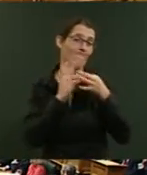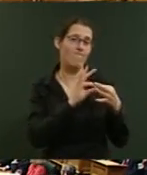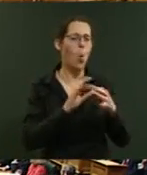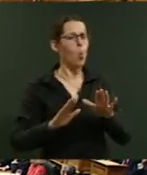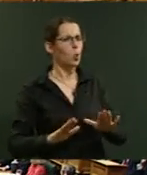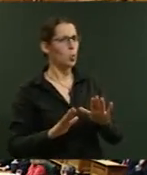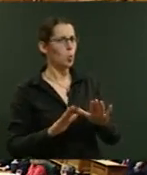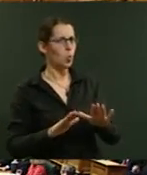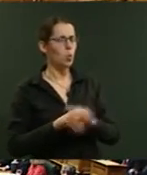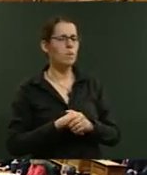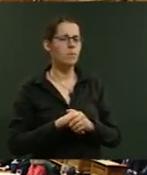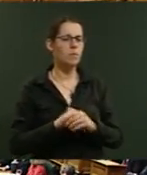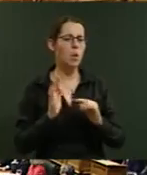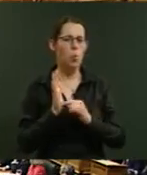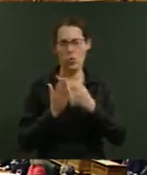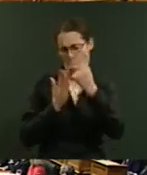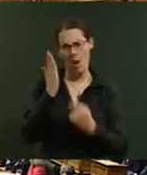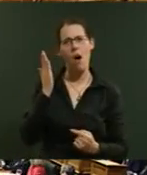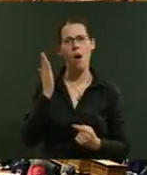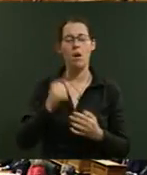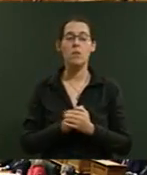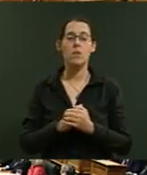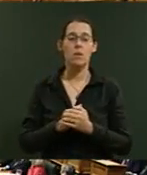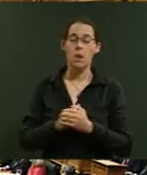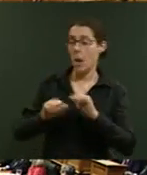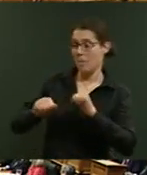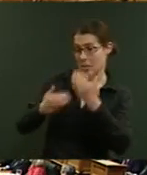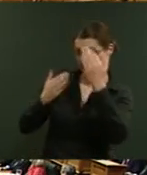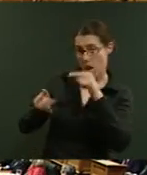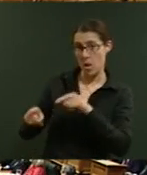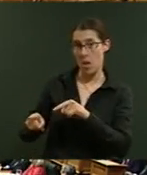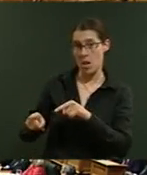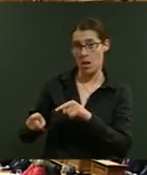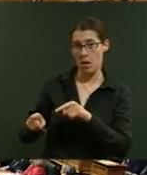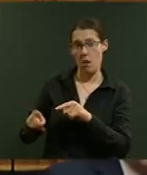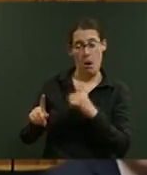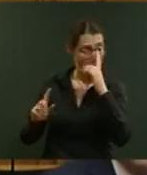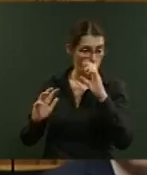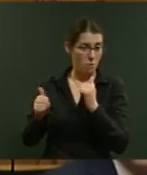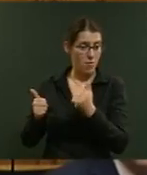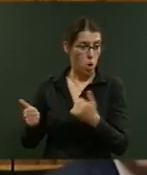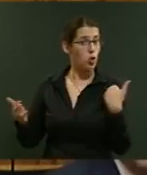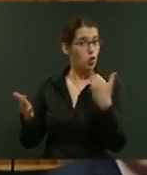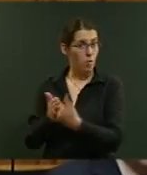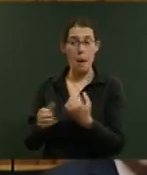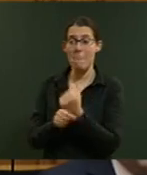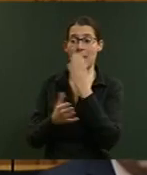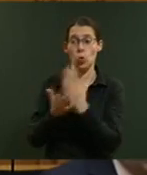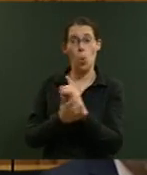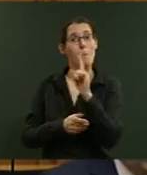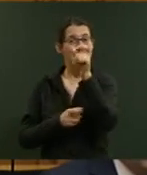A point of order, the Honourable Chair. Mr Speaker, you've been very, very good I think at making sure that Ministers answered